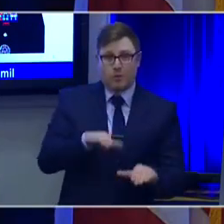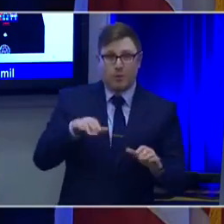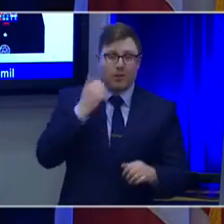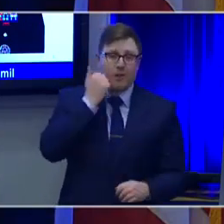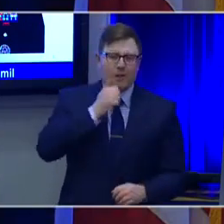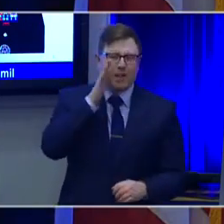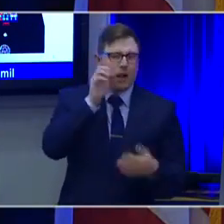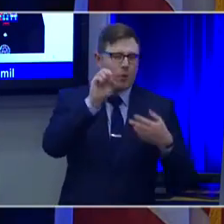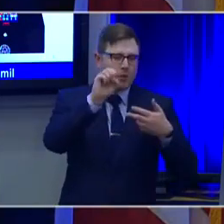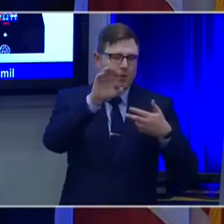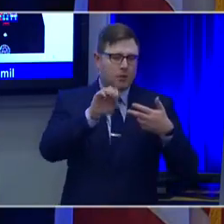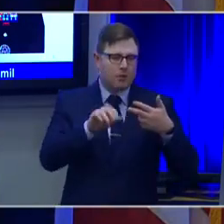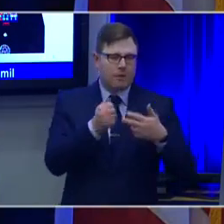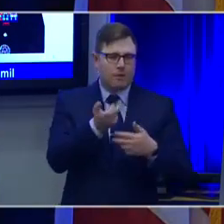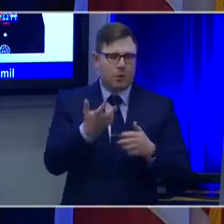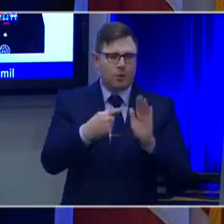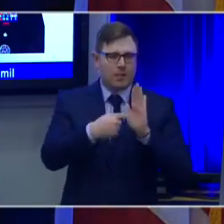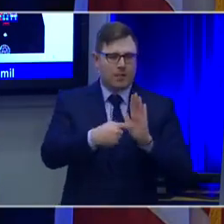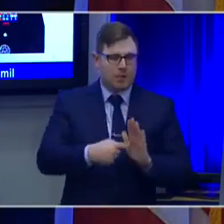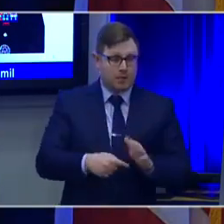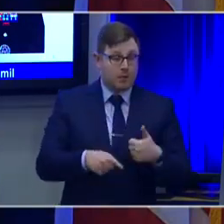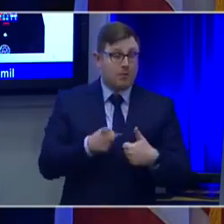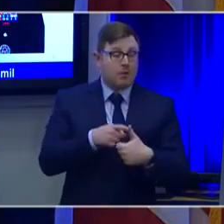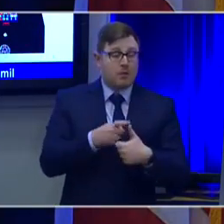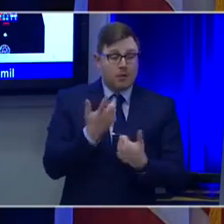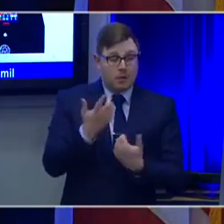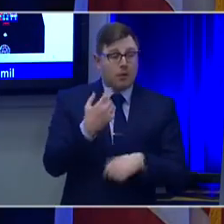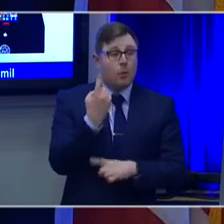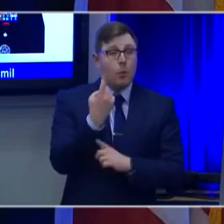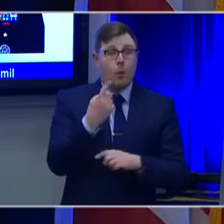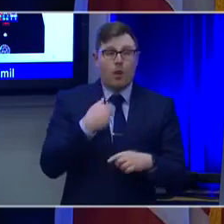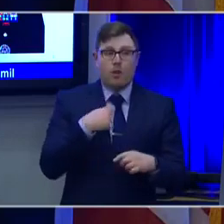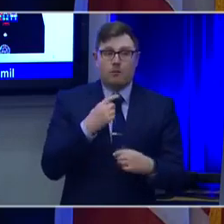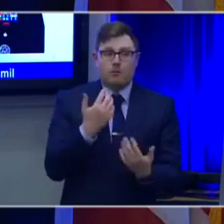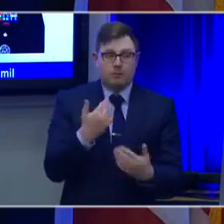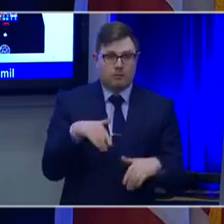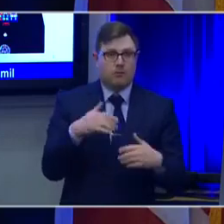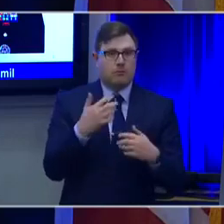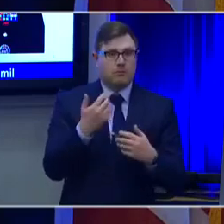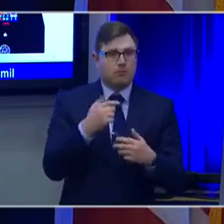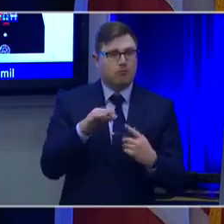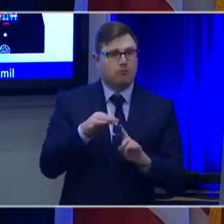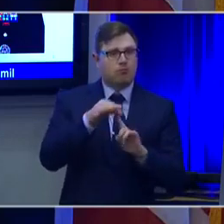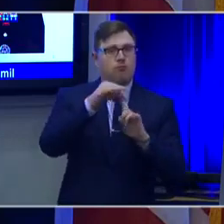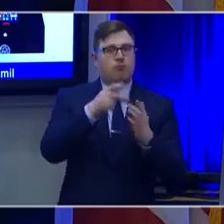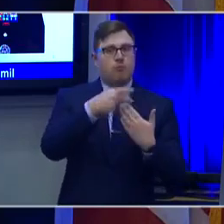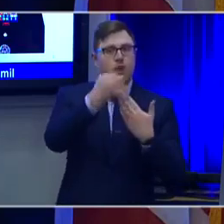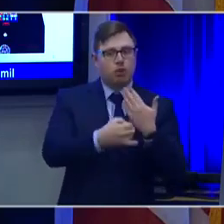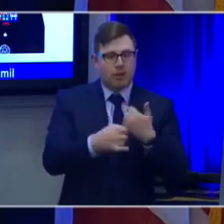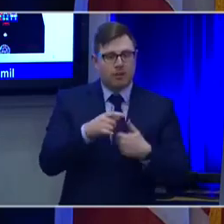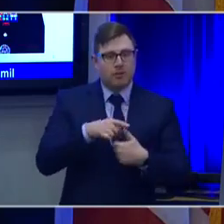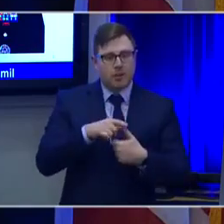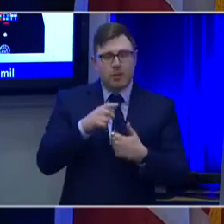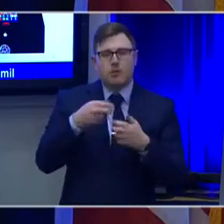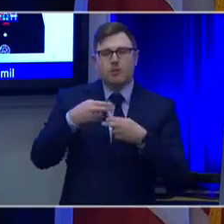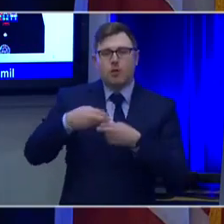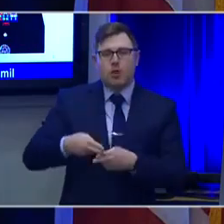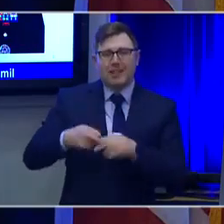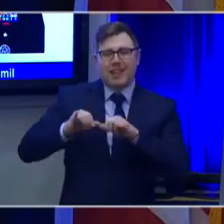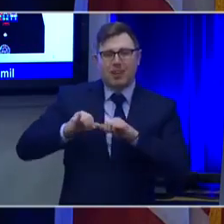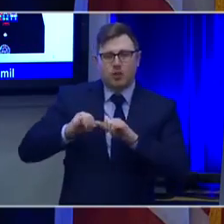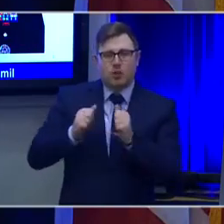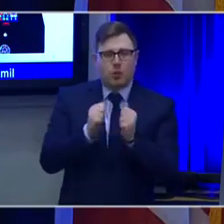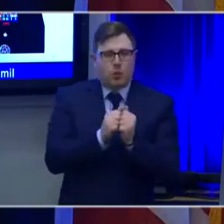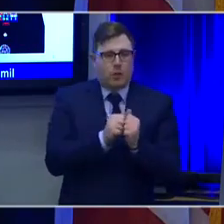examples. One of our most promising project is called Engineering with Nature. So instead of building